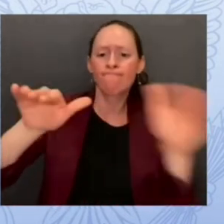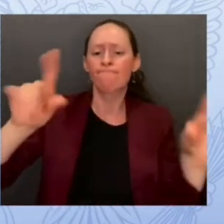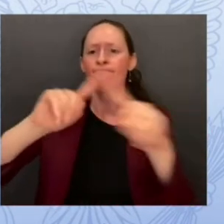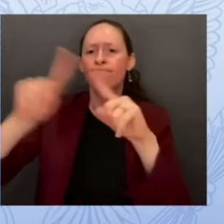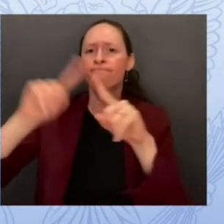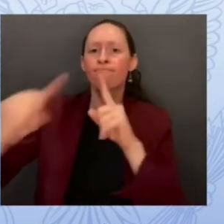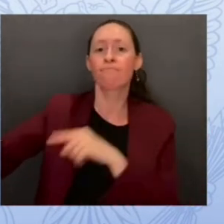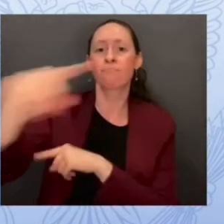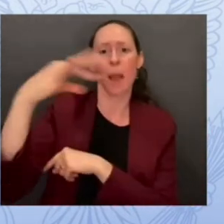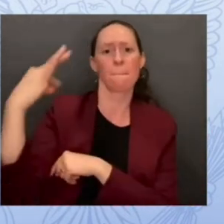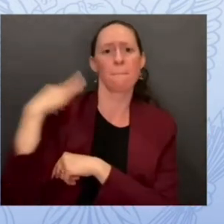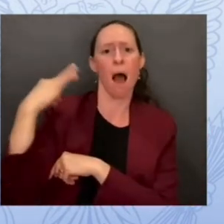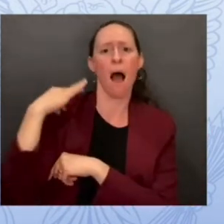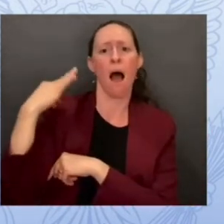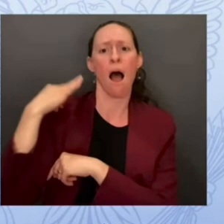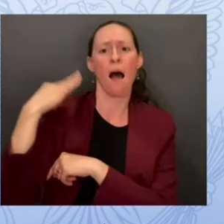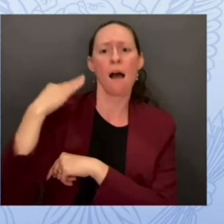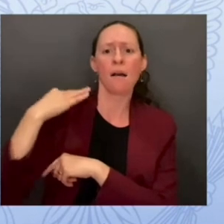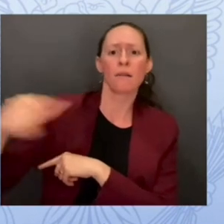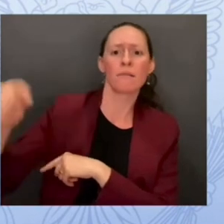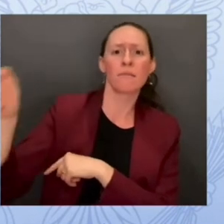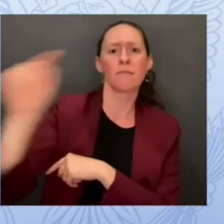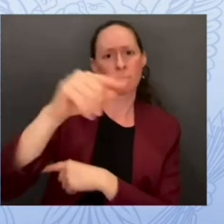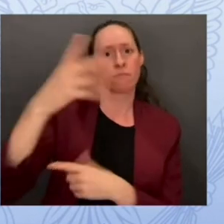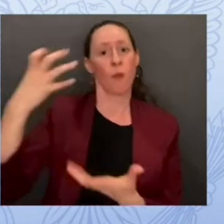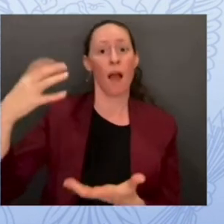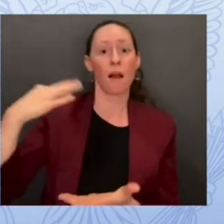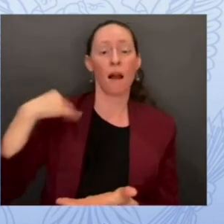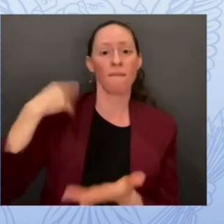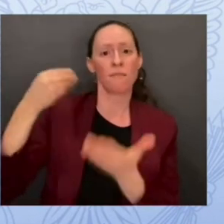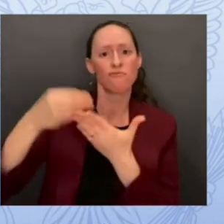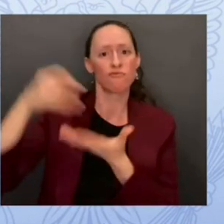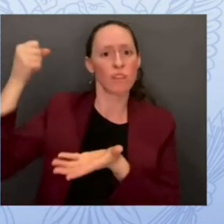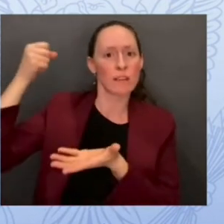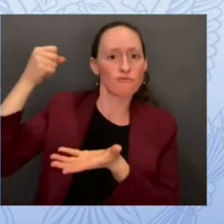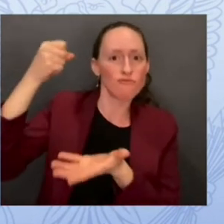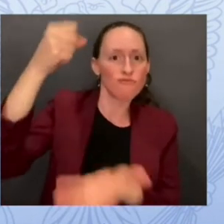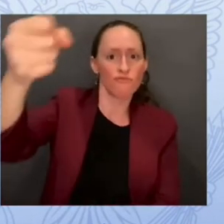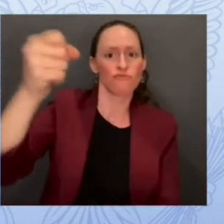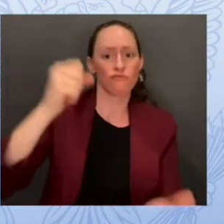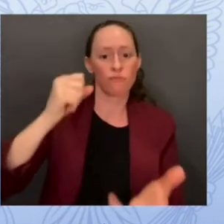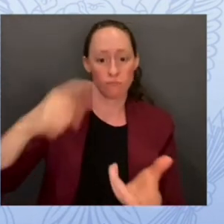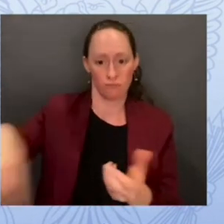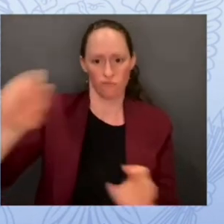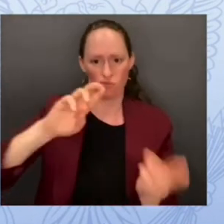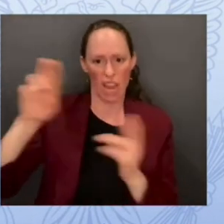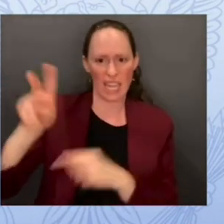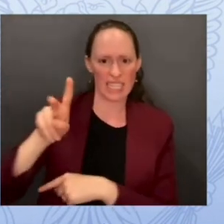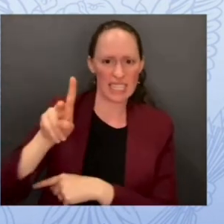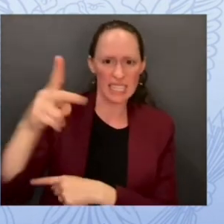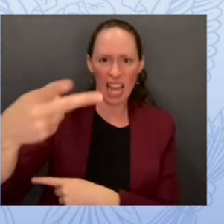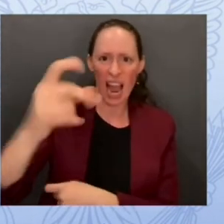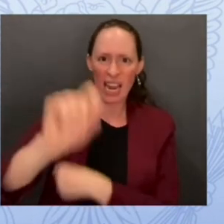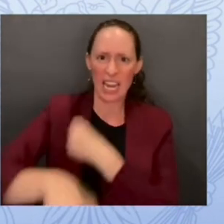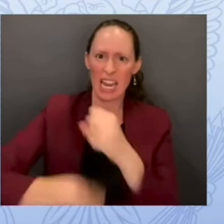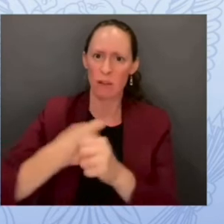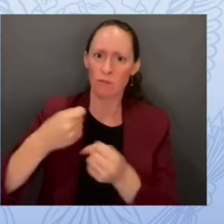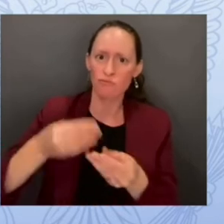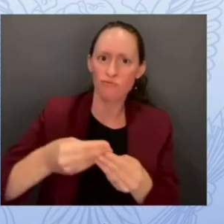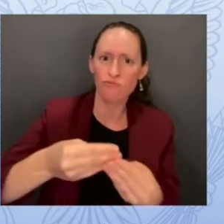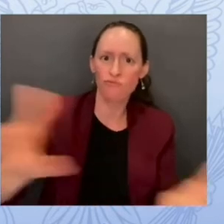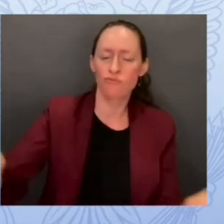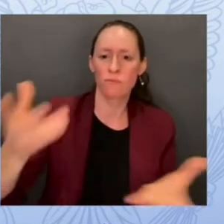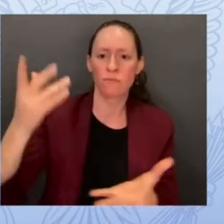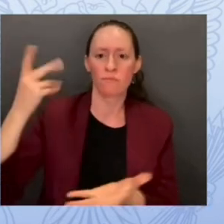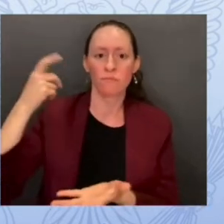year in a row, will make hundreds of millions of dollars available to school districts and governments to harden their cyber defenses.